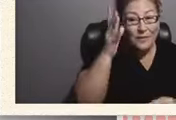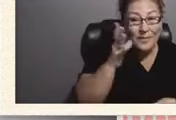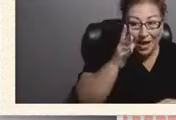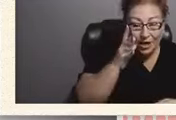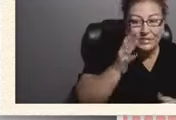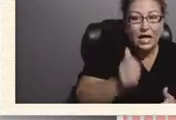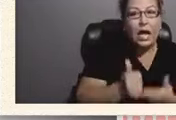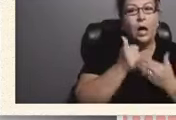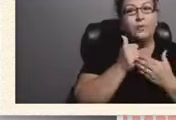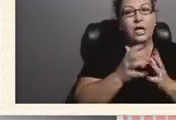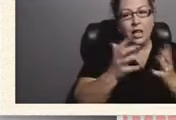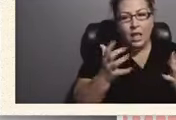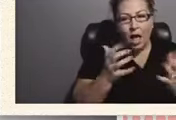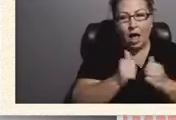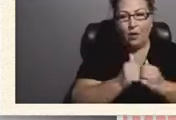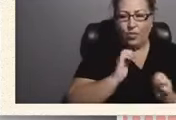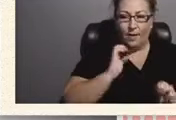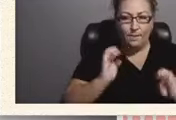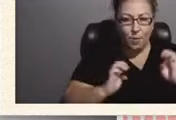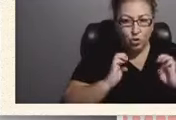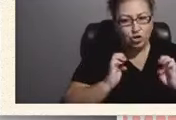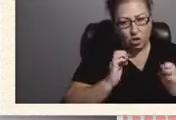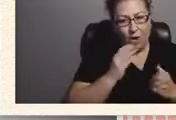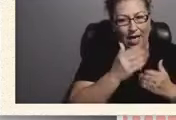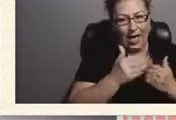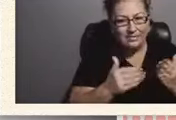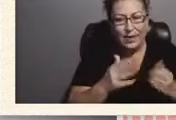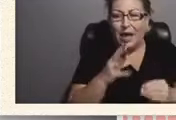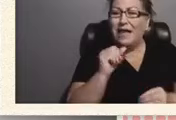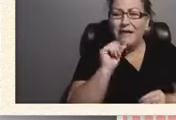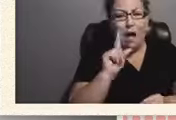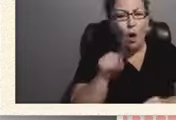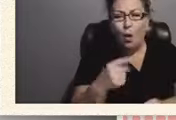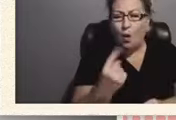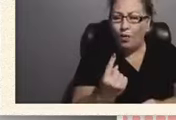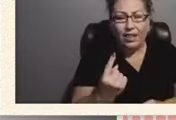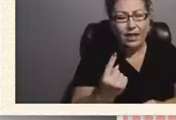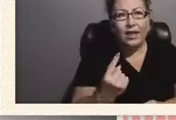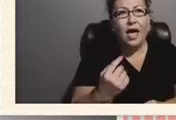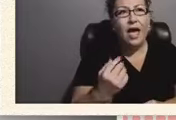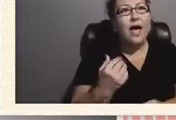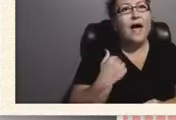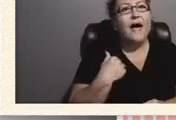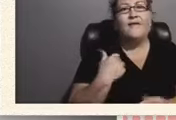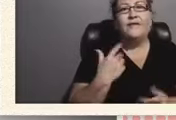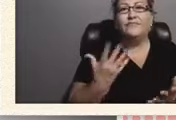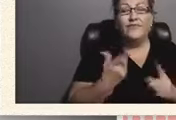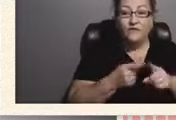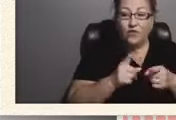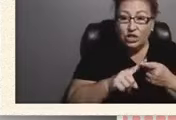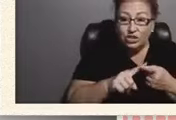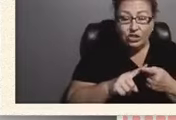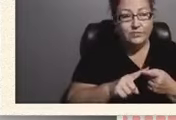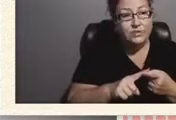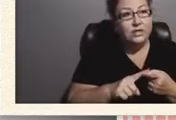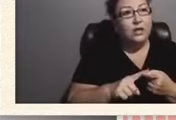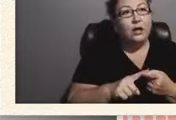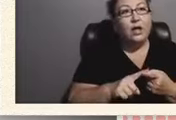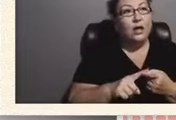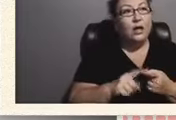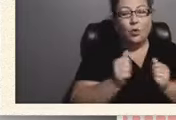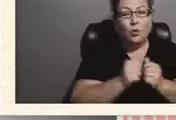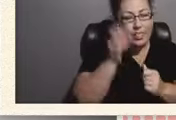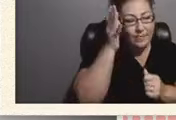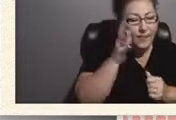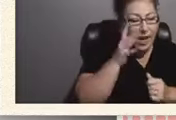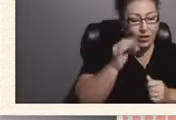with the emotional aspect and not just only having friendships with parents of kids with